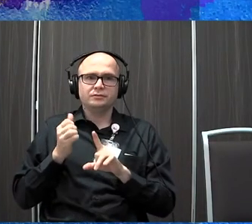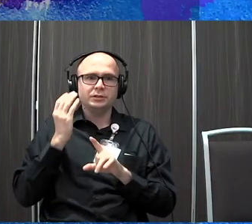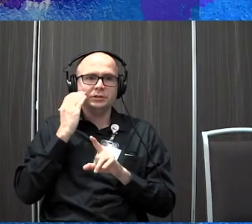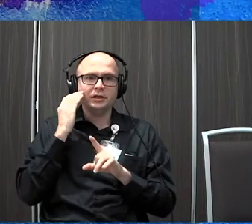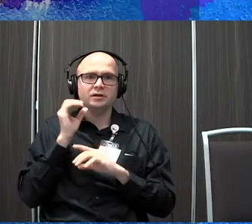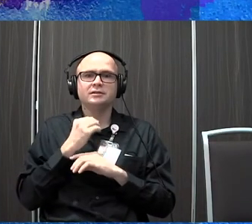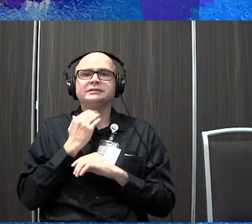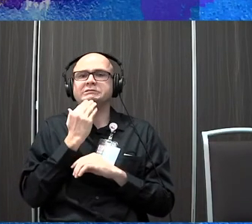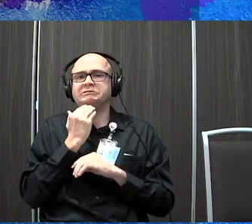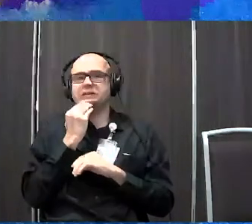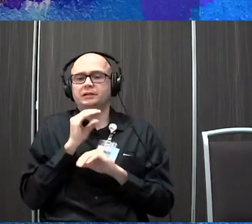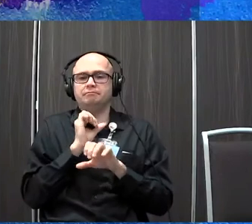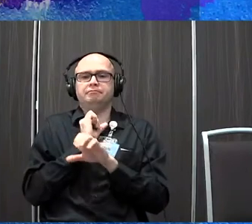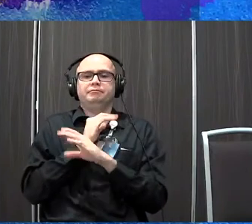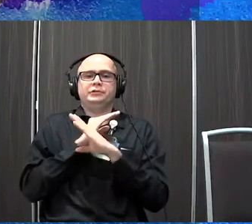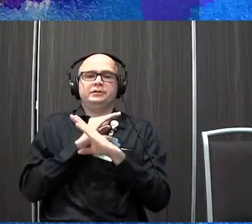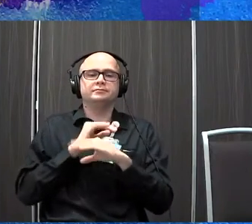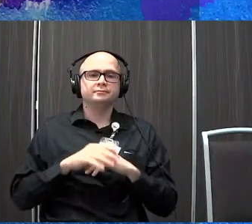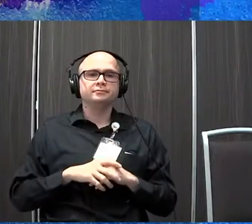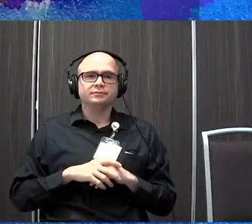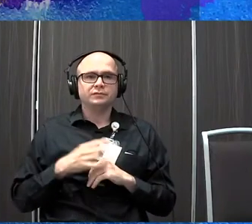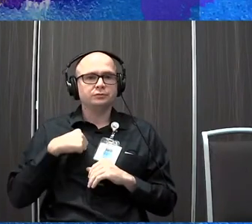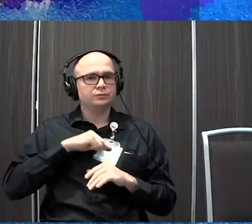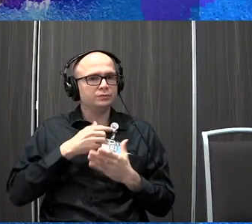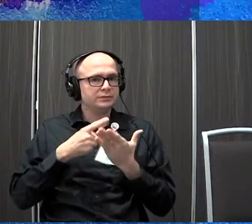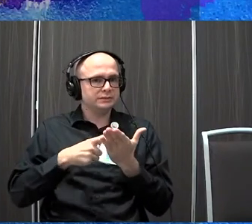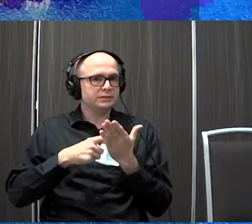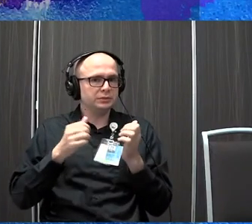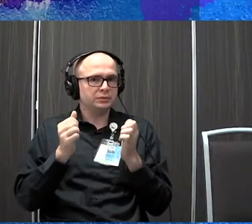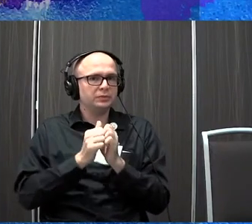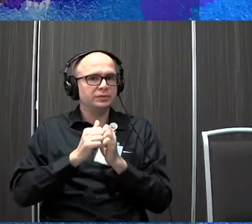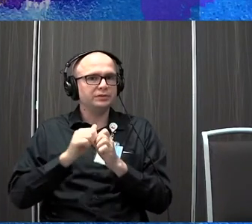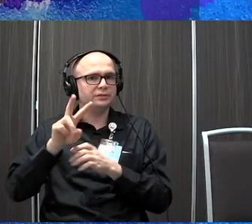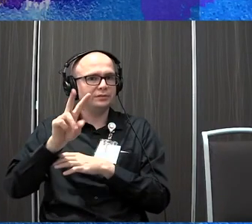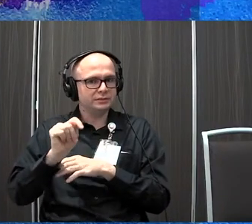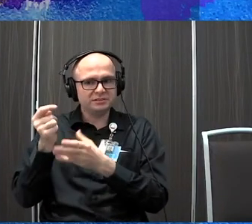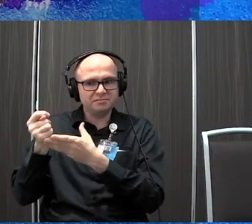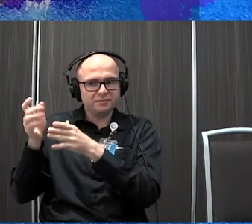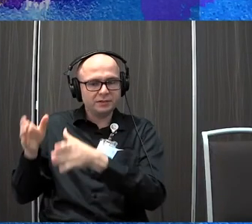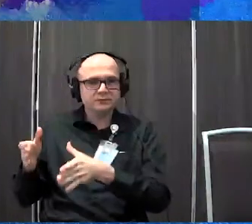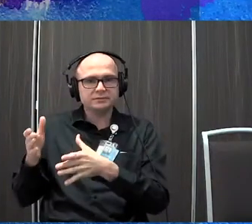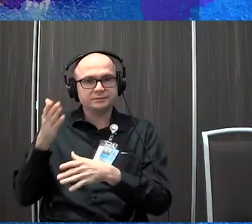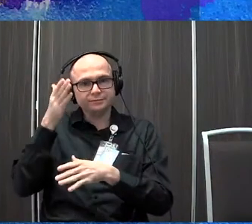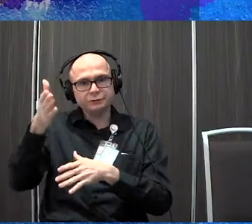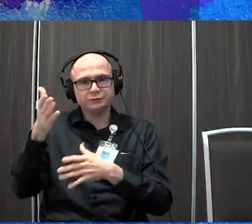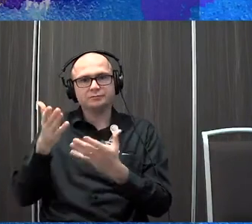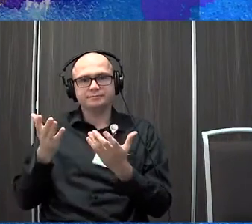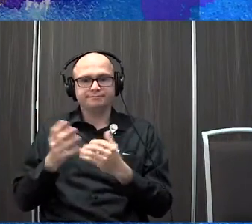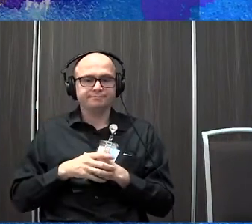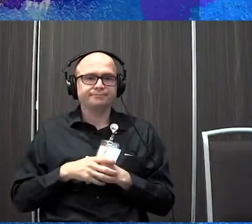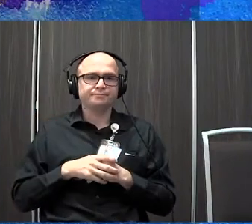protect your chin. Um, so that's something that we had talked about with his vestibular therapist working on in the future. So, um,